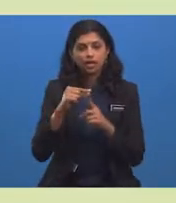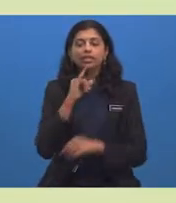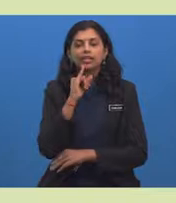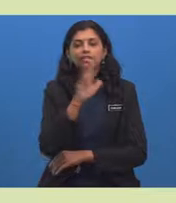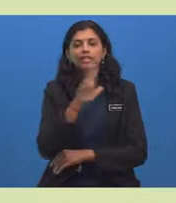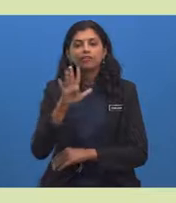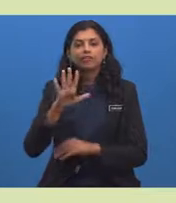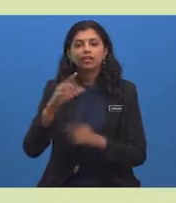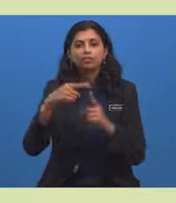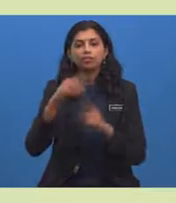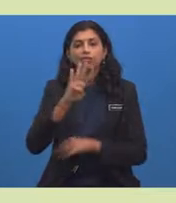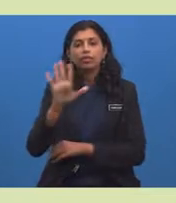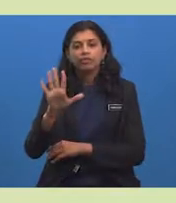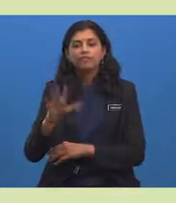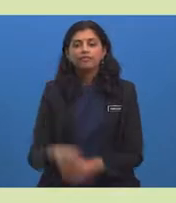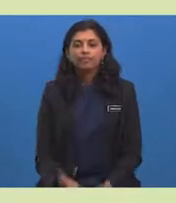words